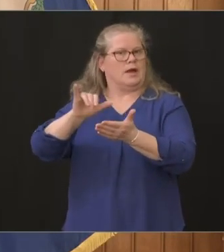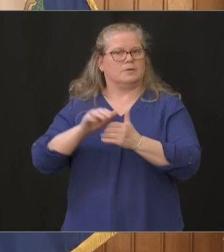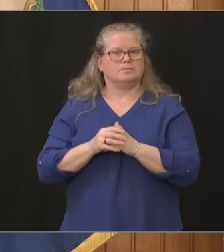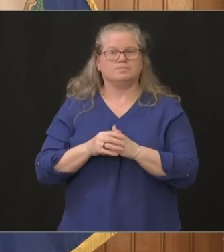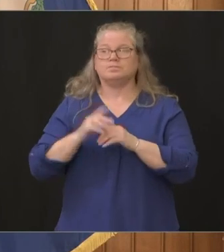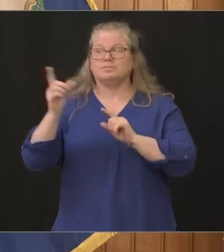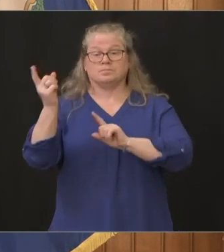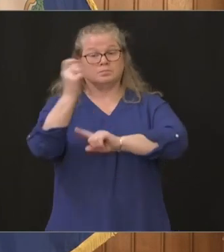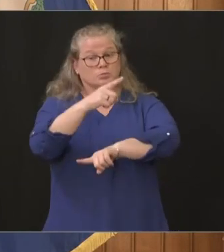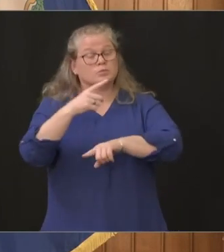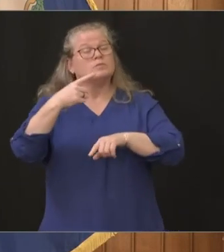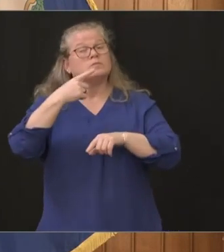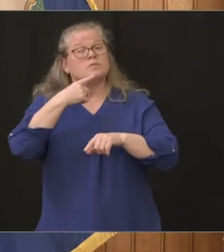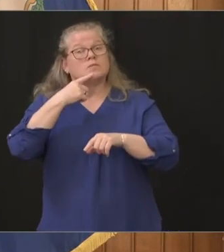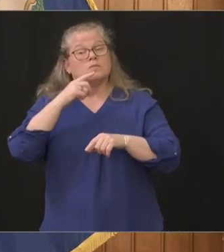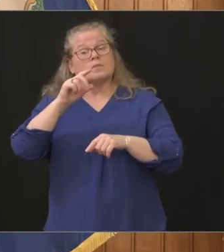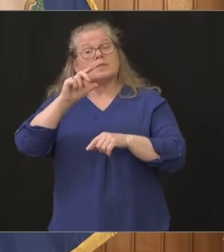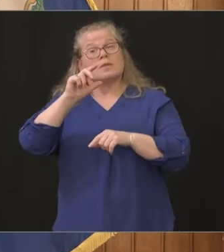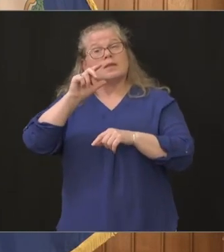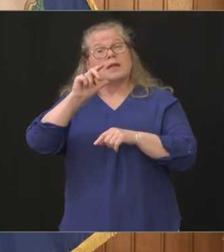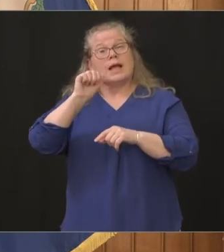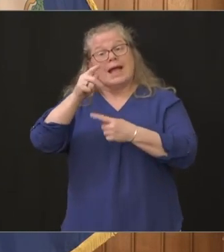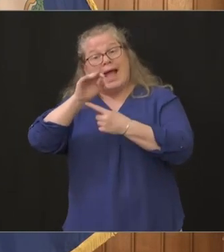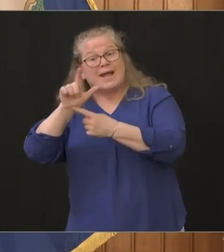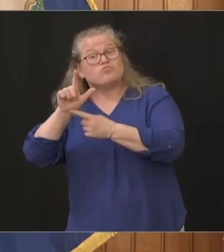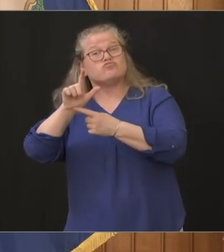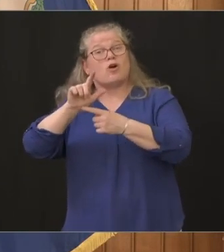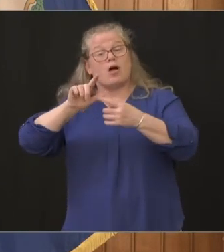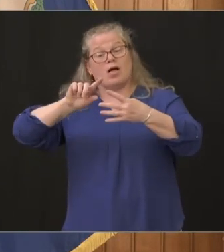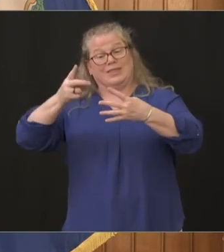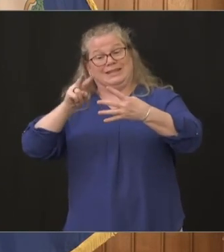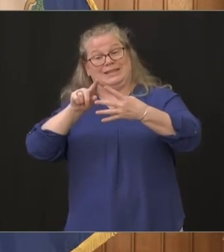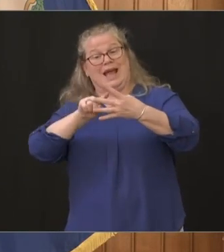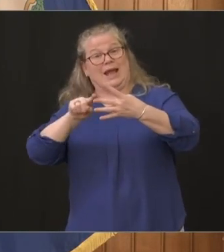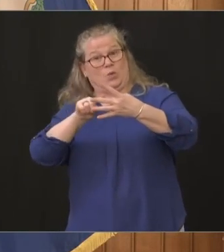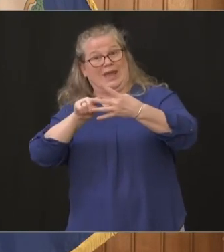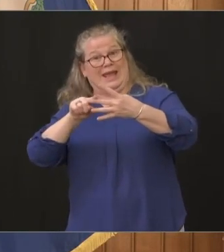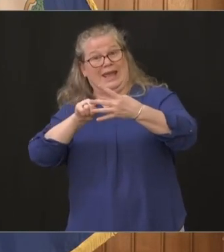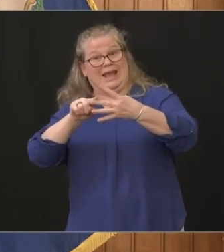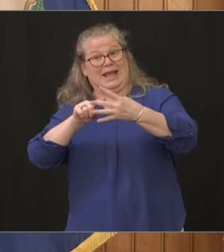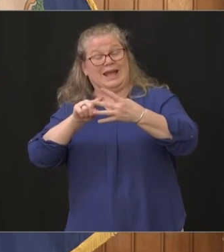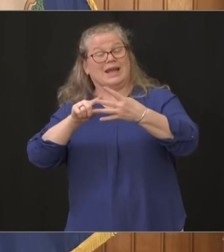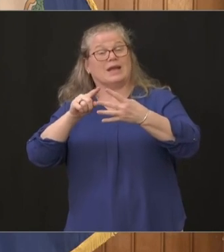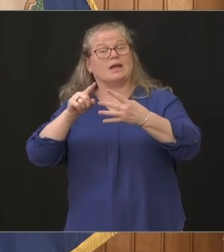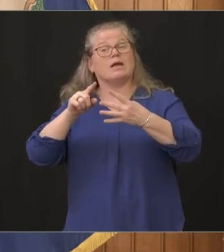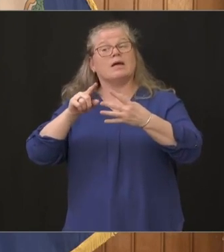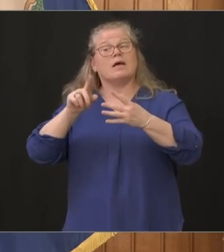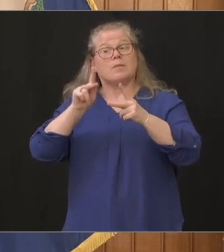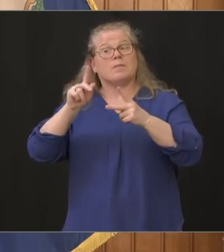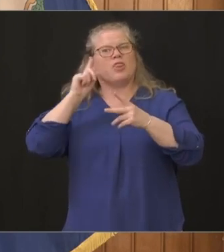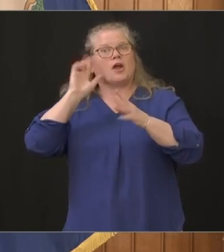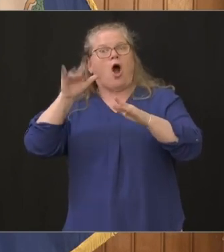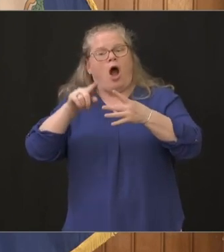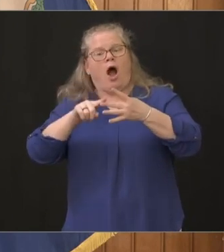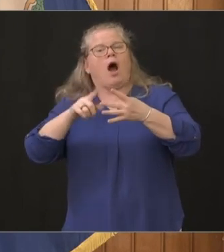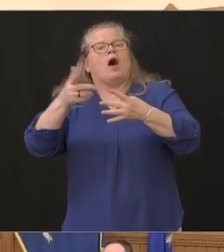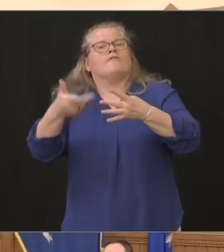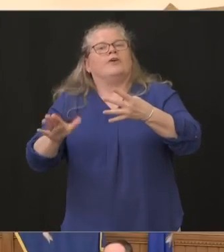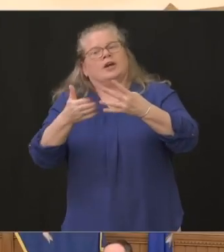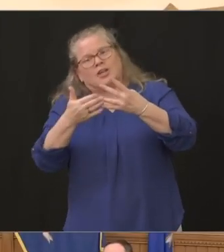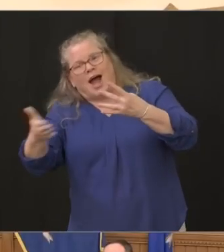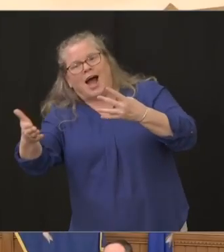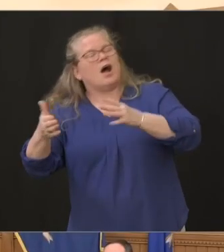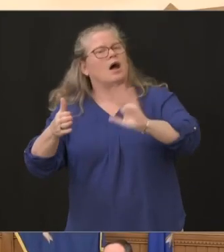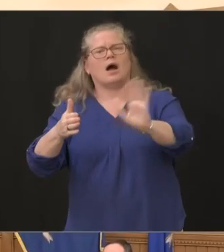second week in april people get excited oh it'll be over but it's the peak if the model is correct i know it's all what does the downside look like how long out